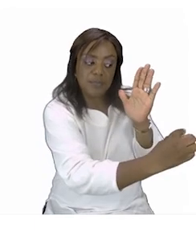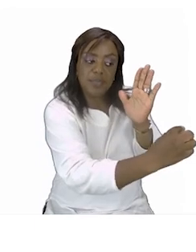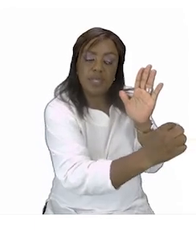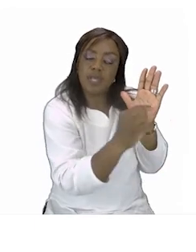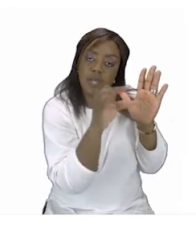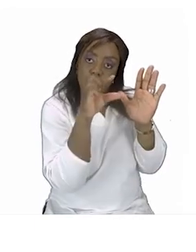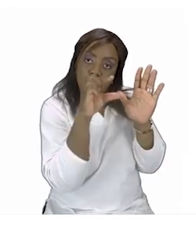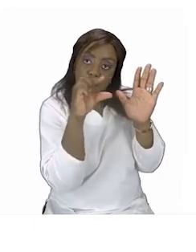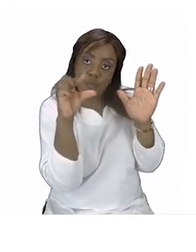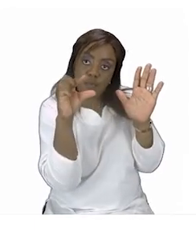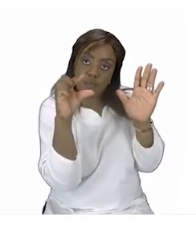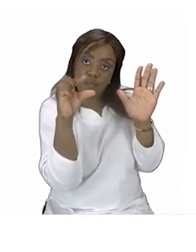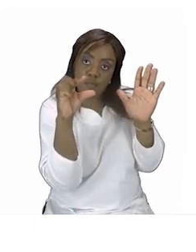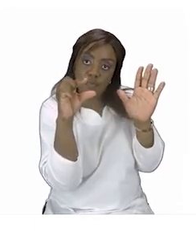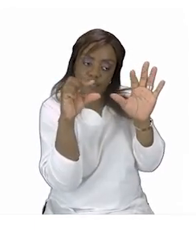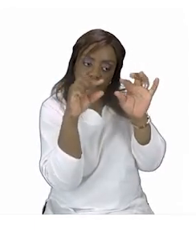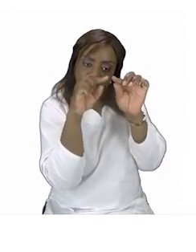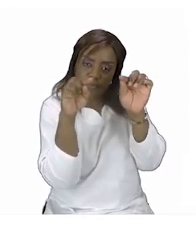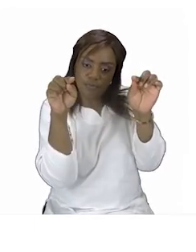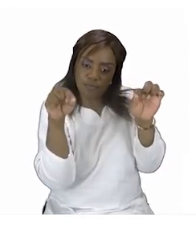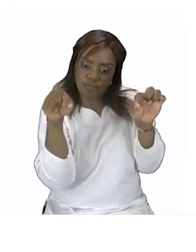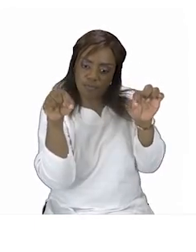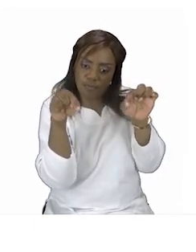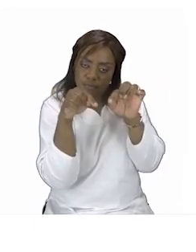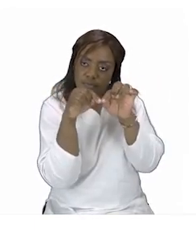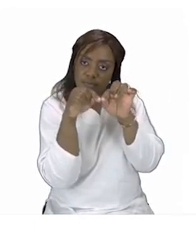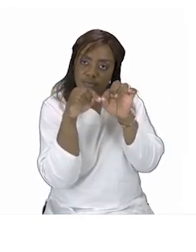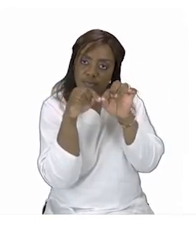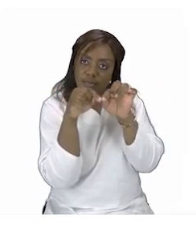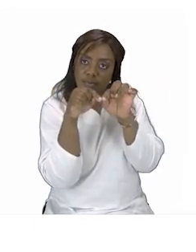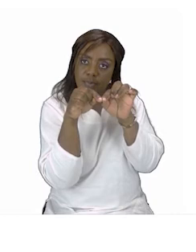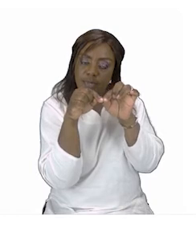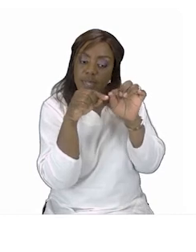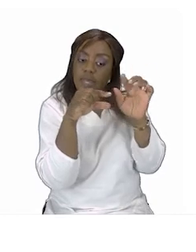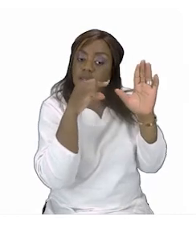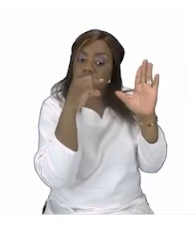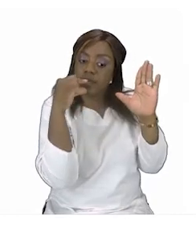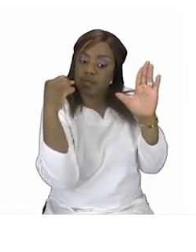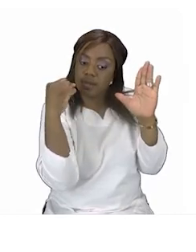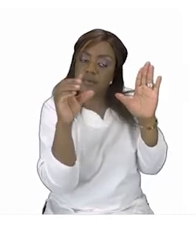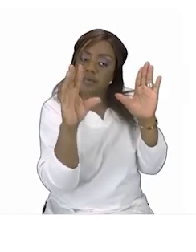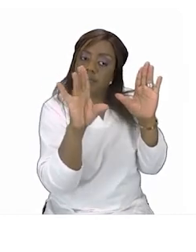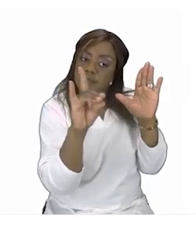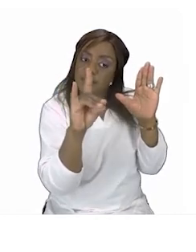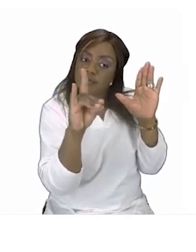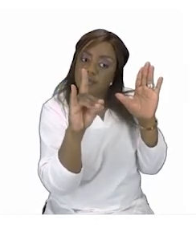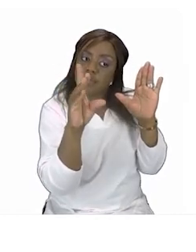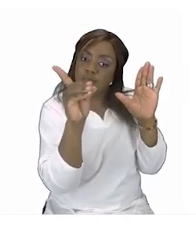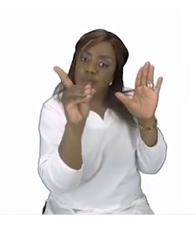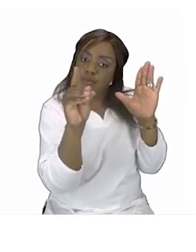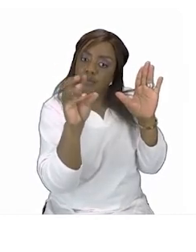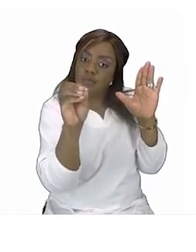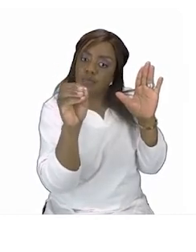see the dog make sure that you use the arrows to help you identify the different things in